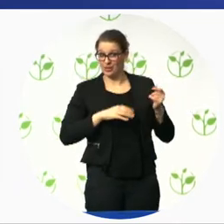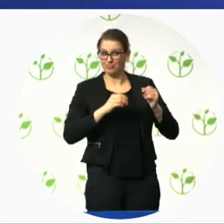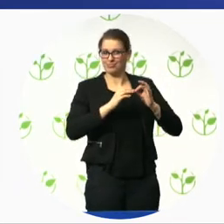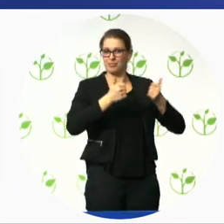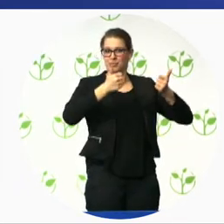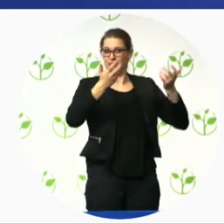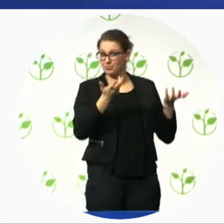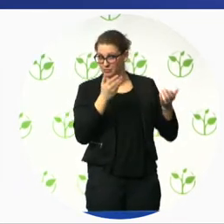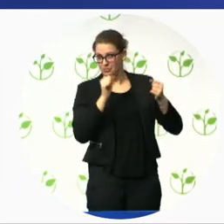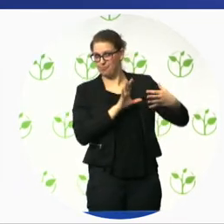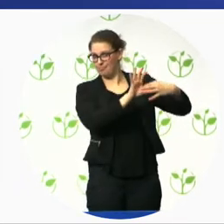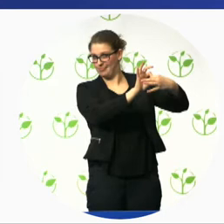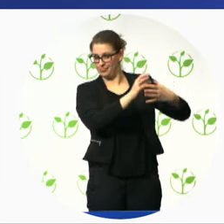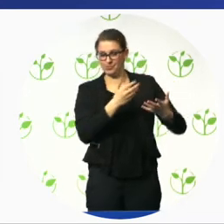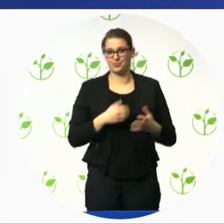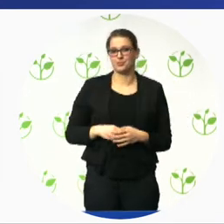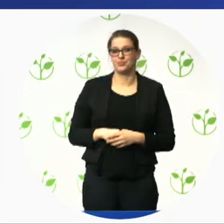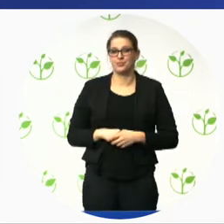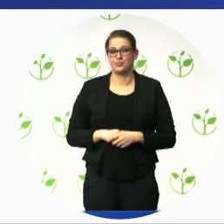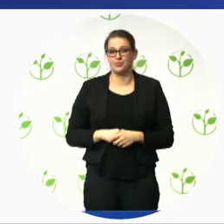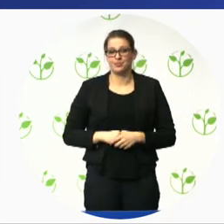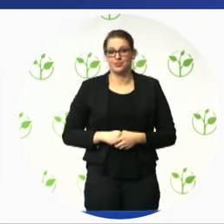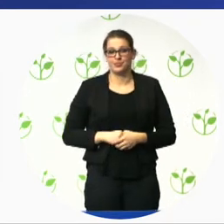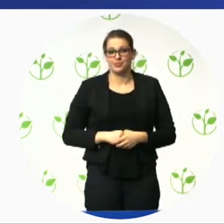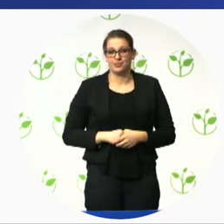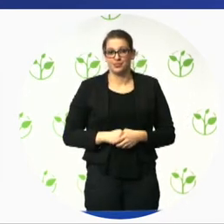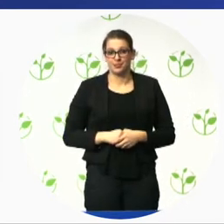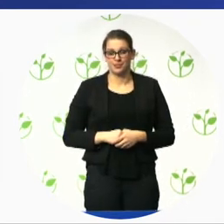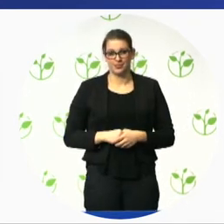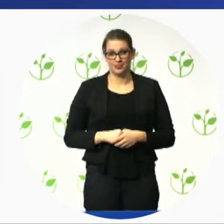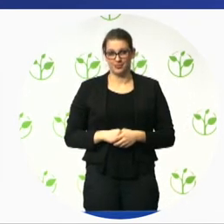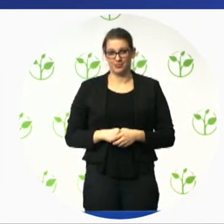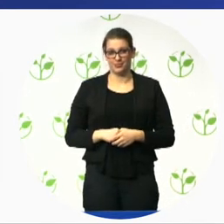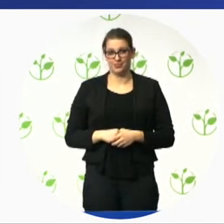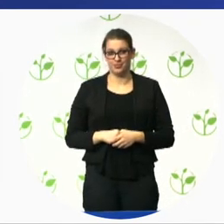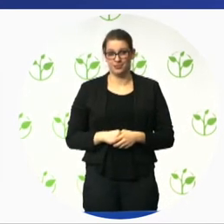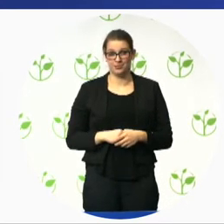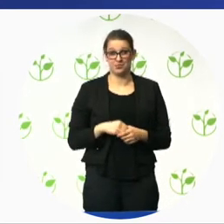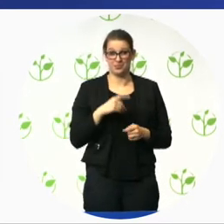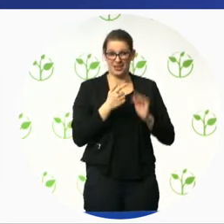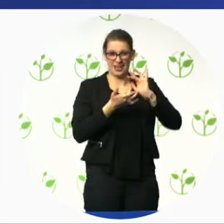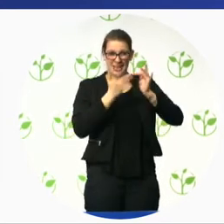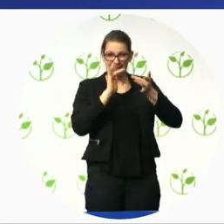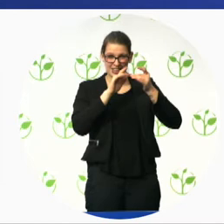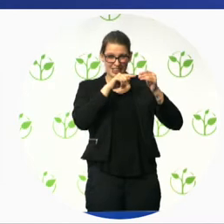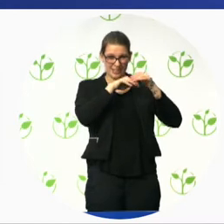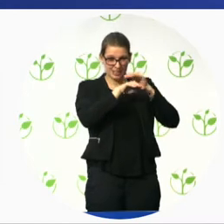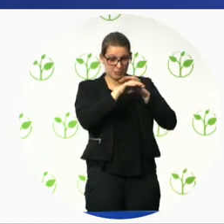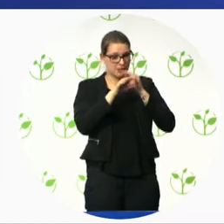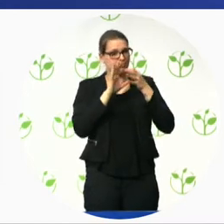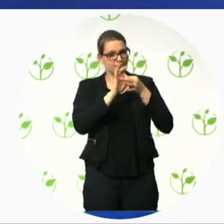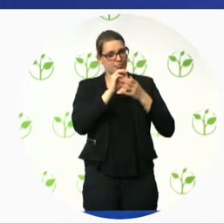they are also referring in the field of web accessibility to the WCAG so that's